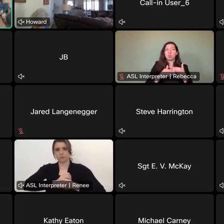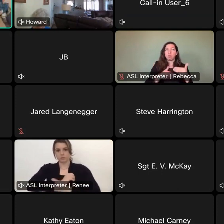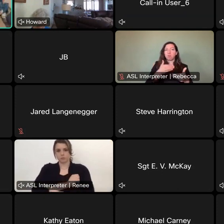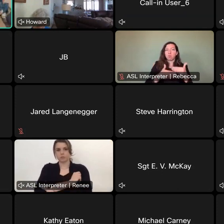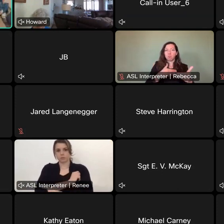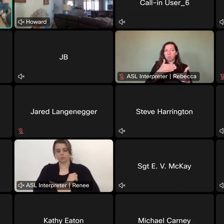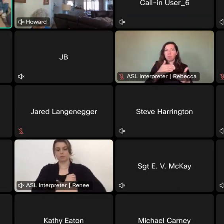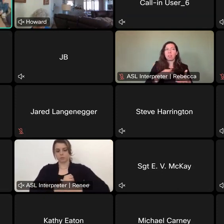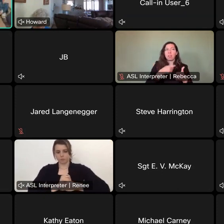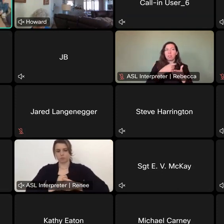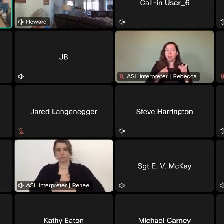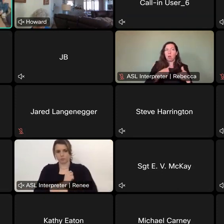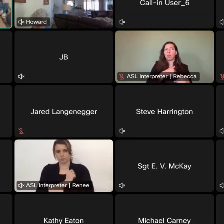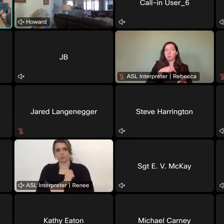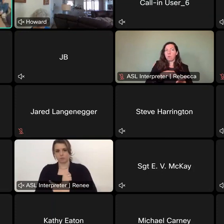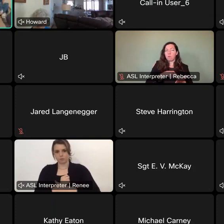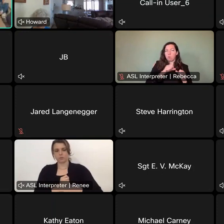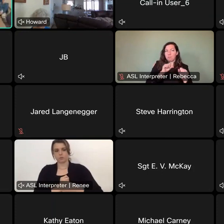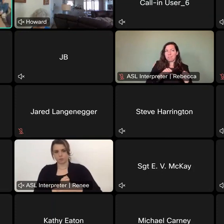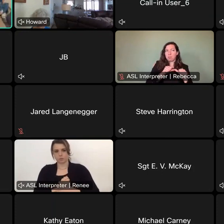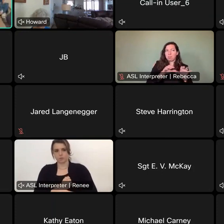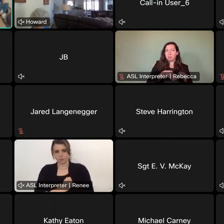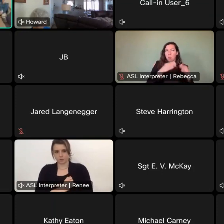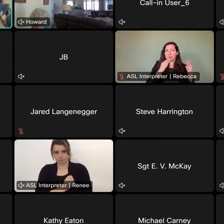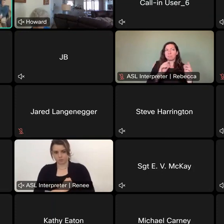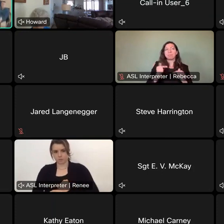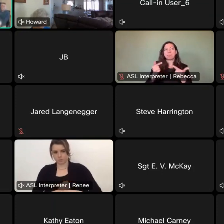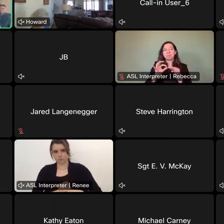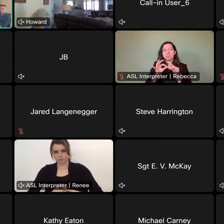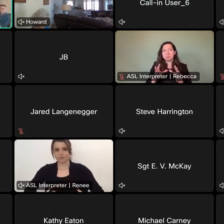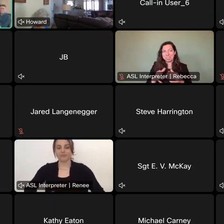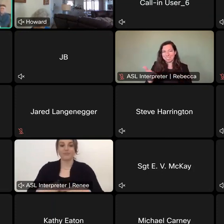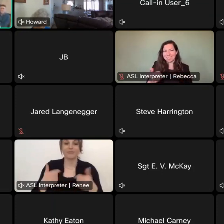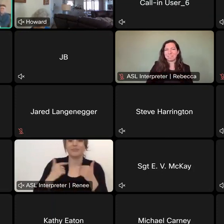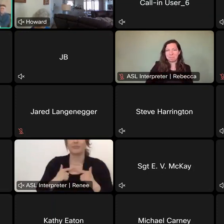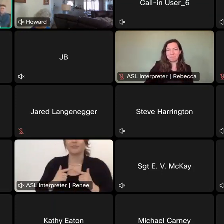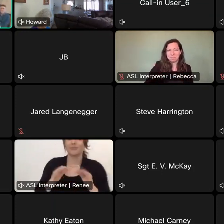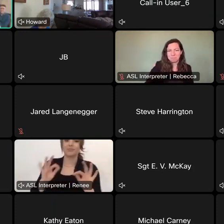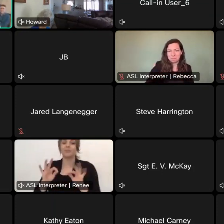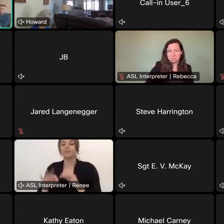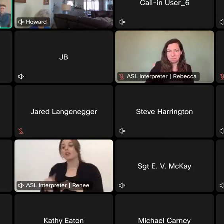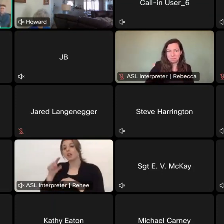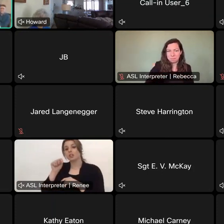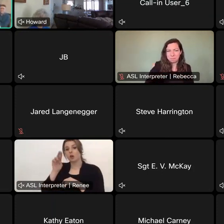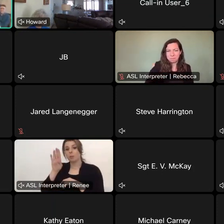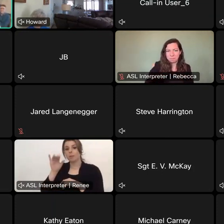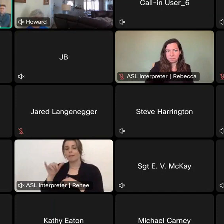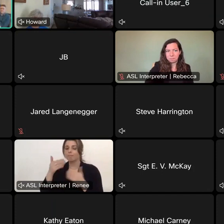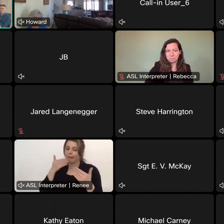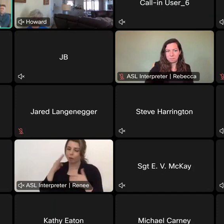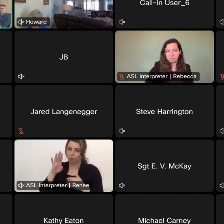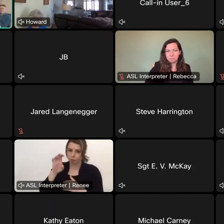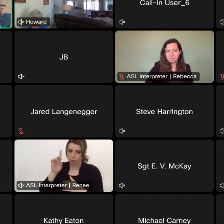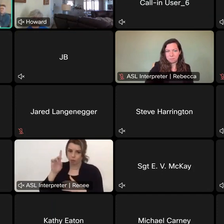costs that we need to make sure the parks stay open. And I'll just add to that. I think that that comment, Brenda, thank you for it. Uh, really